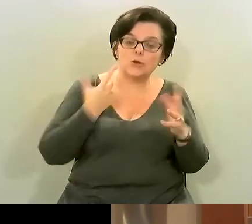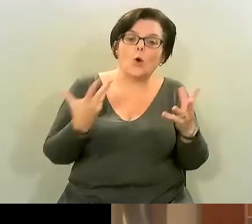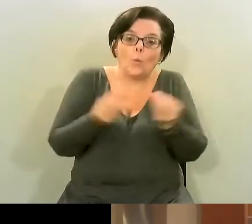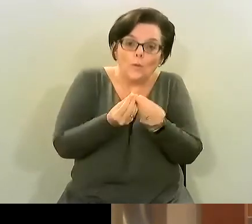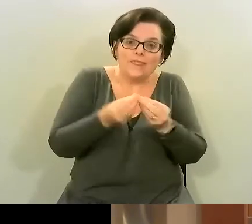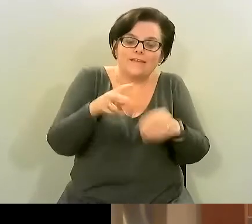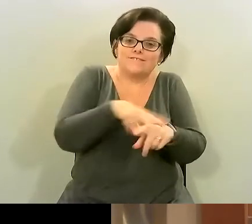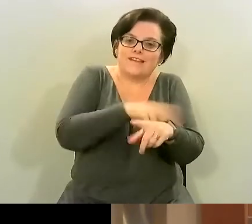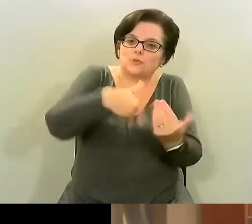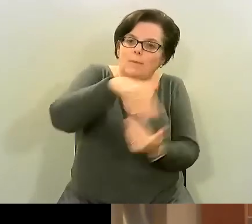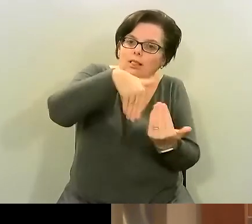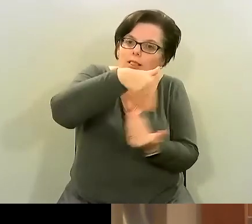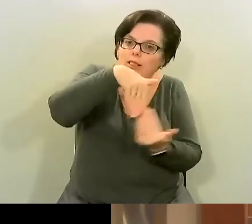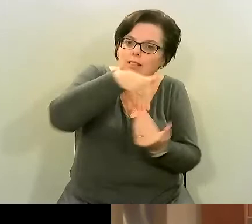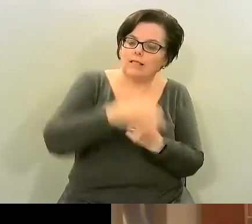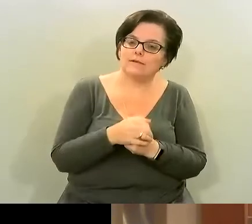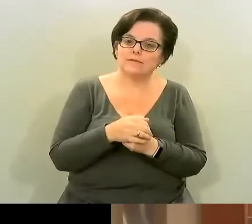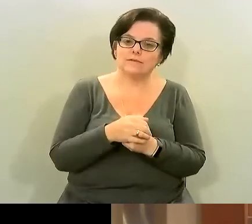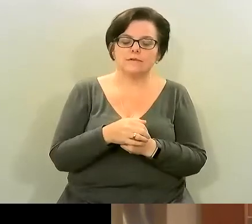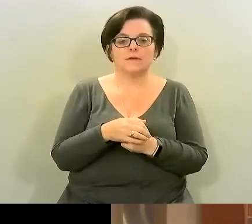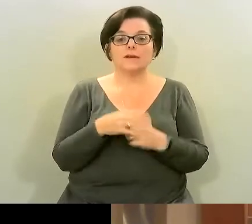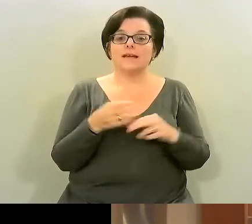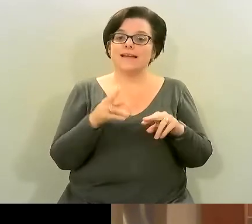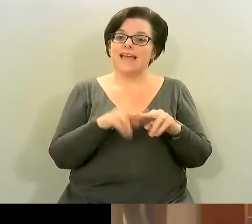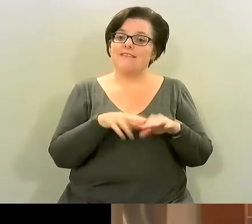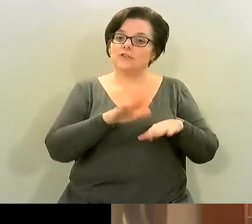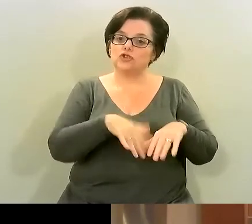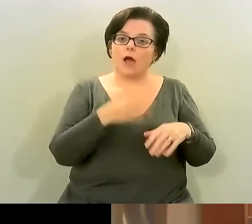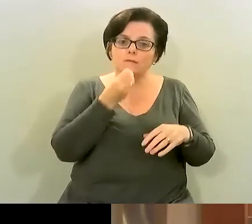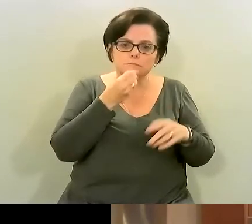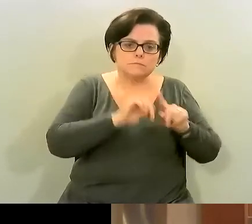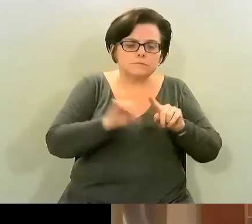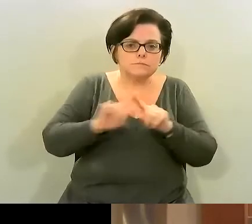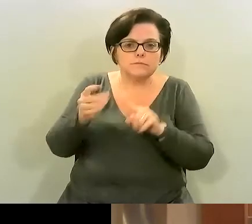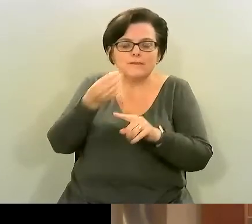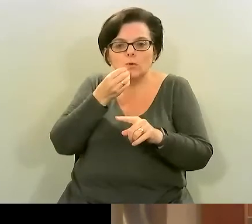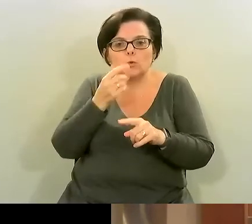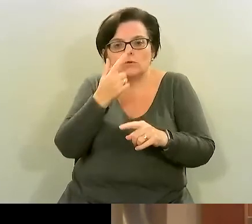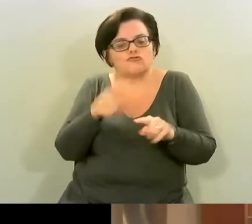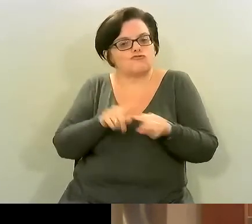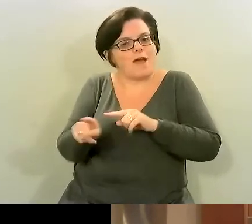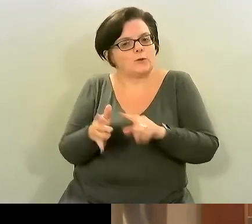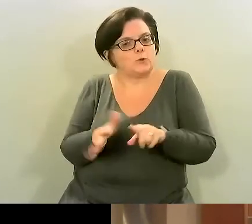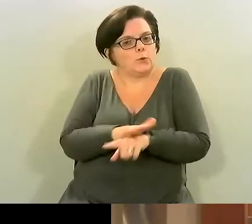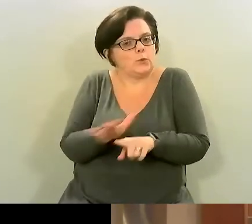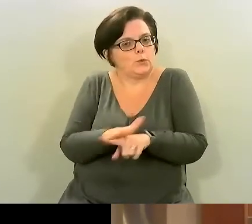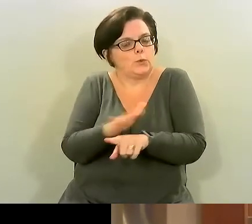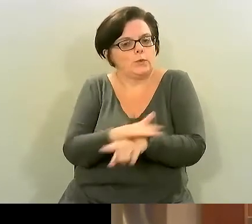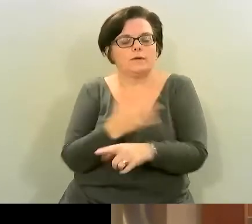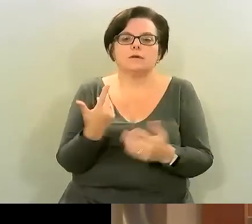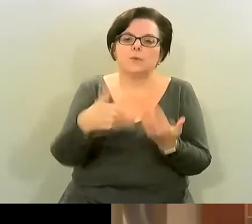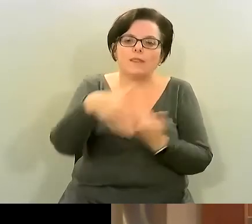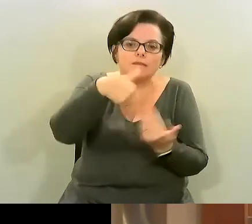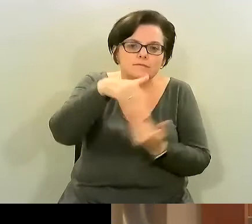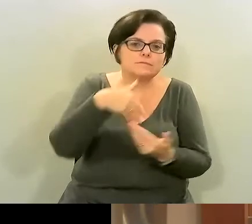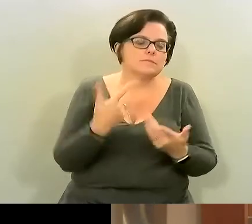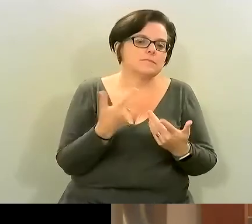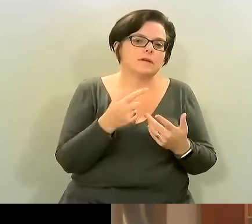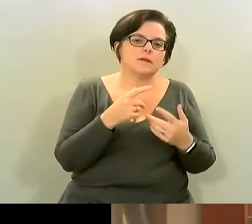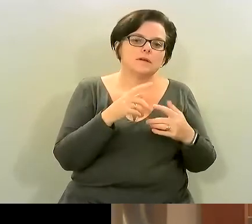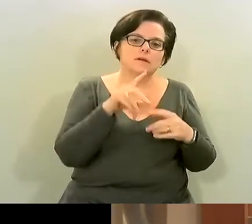if the child eats also all types of food i would say make that with some ground turkey or ground chicken